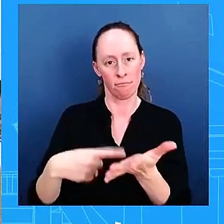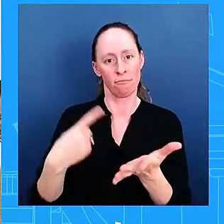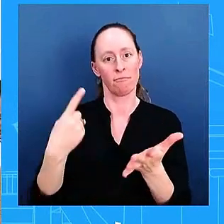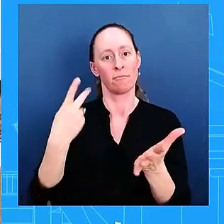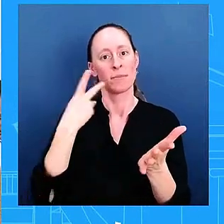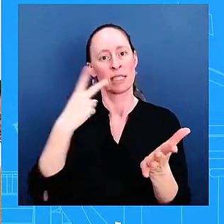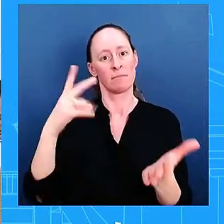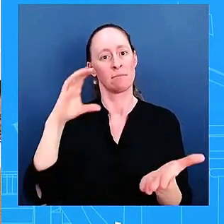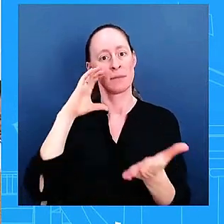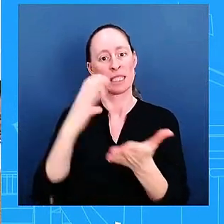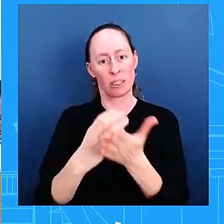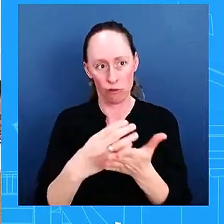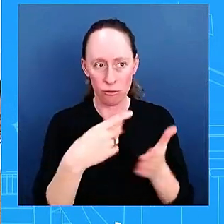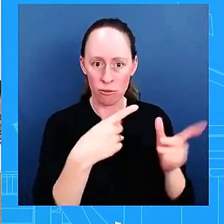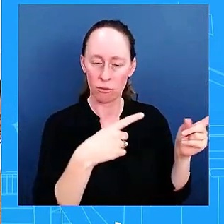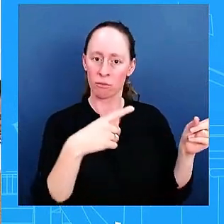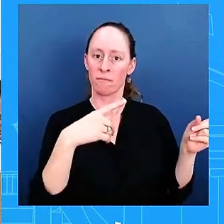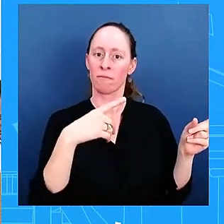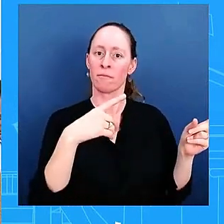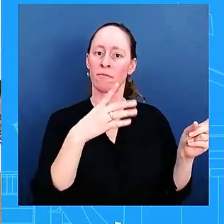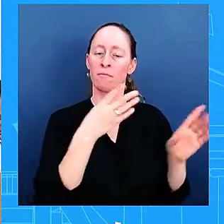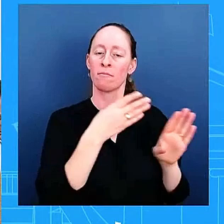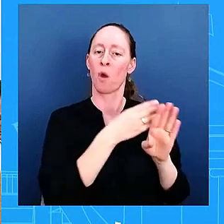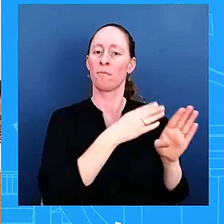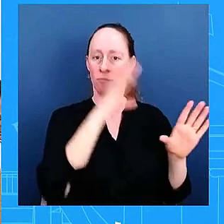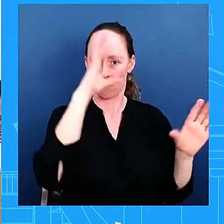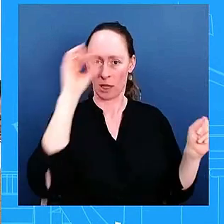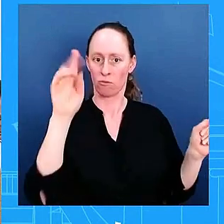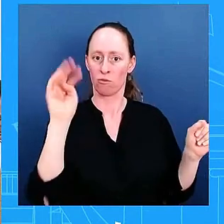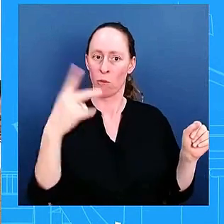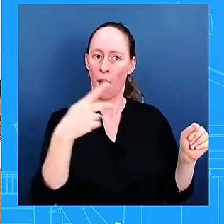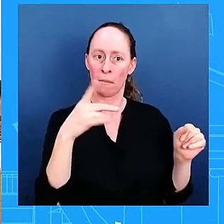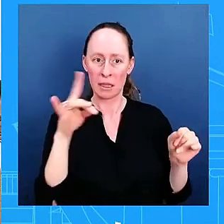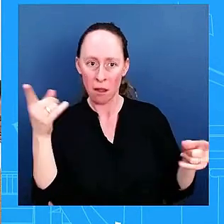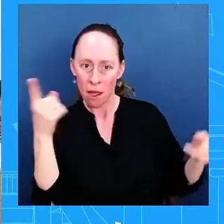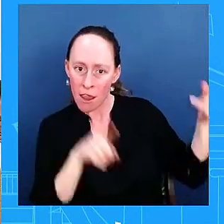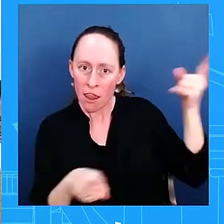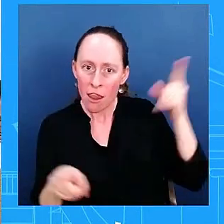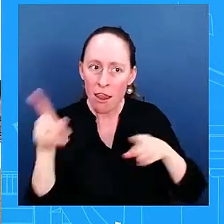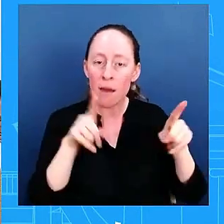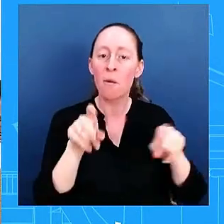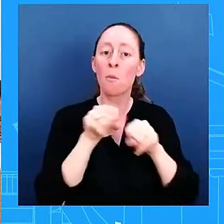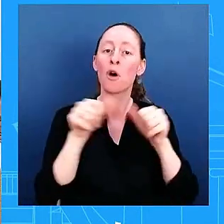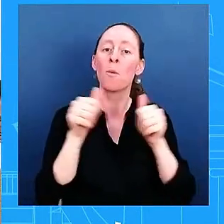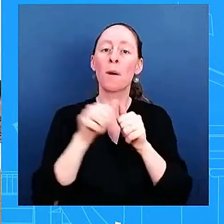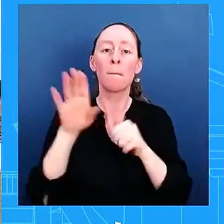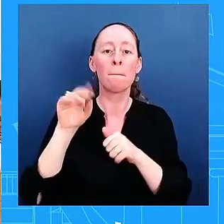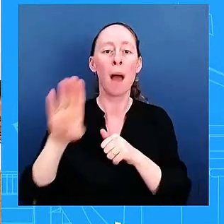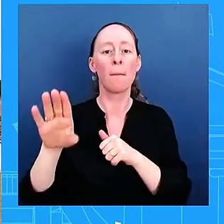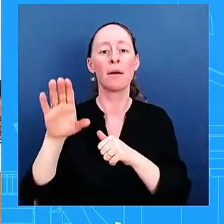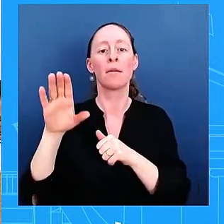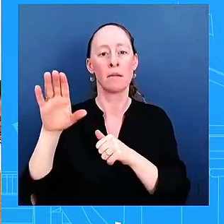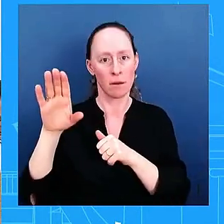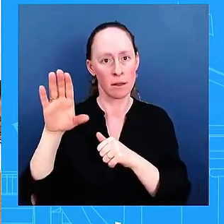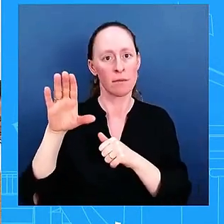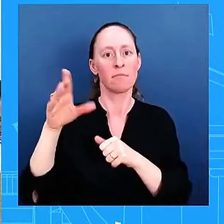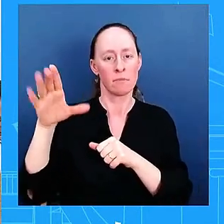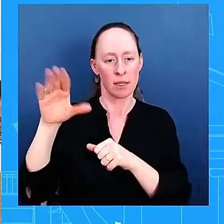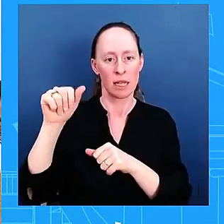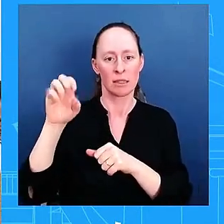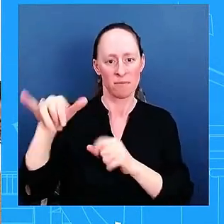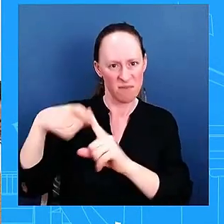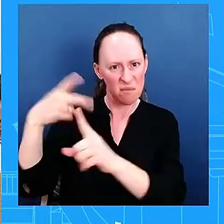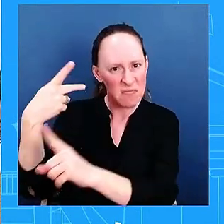people like senator bob casey saying that he bucked president biden on fracking and supported president trump on trade and tariffs does the